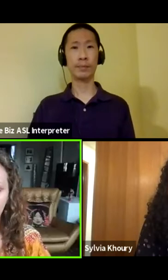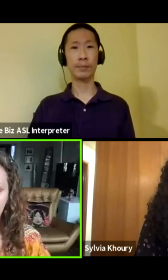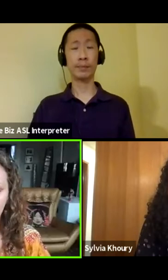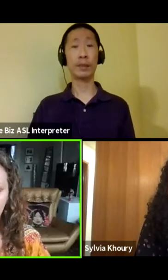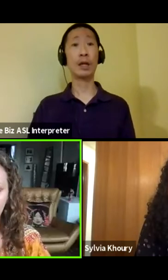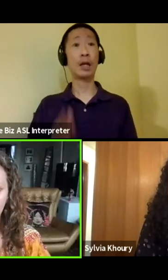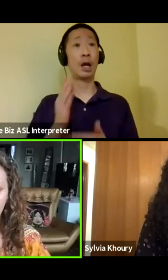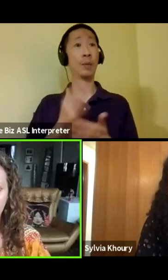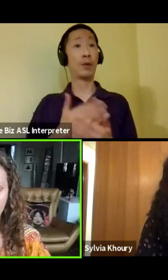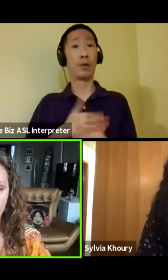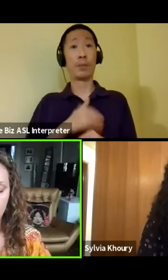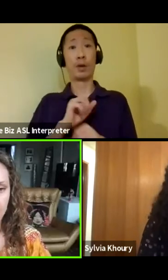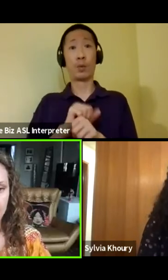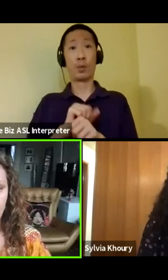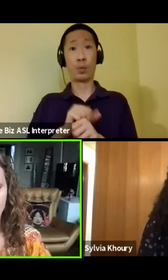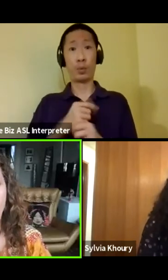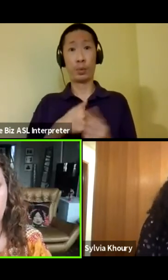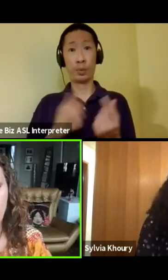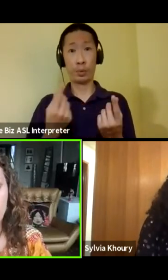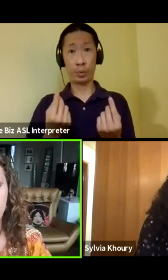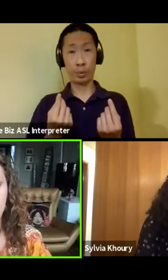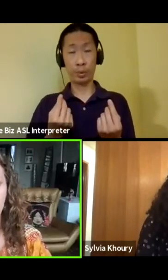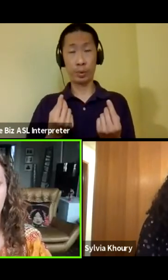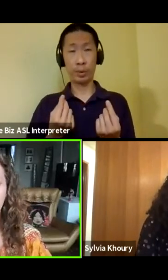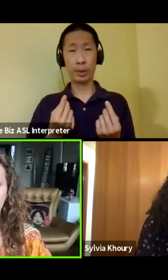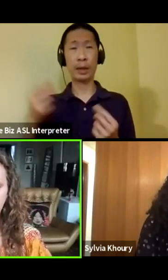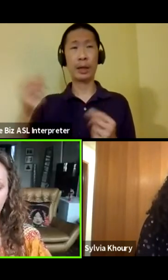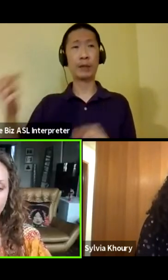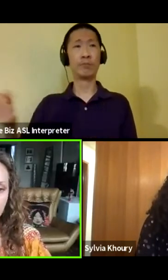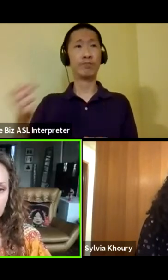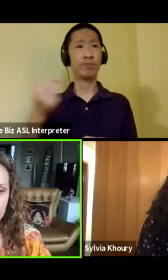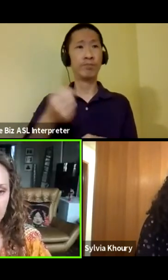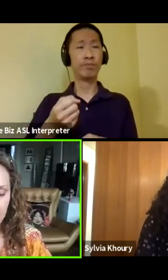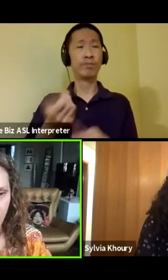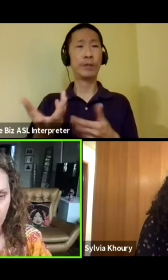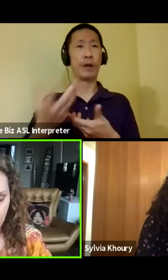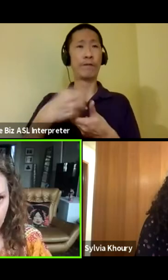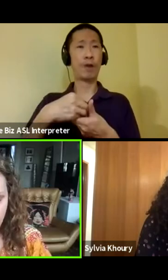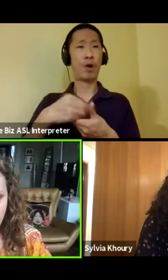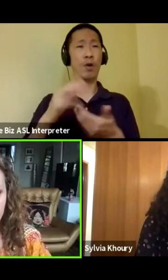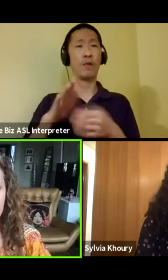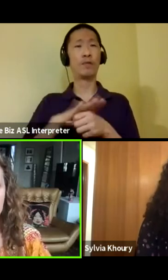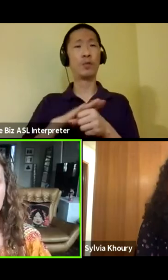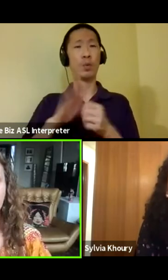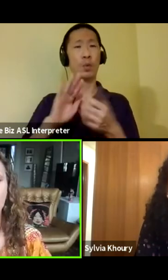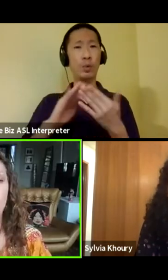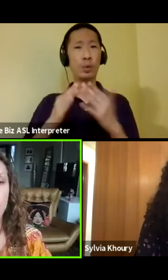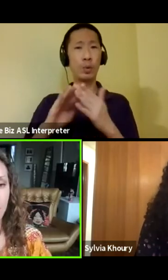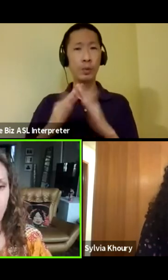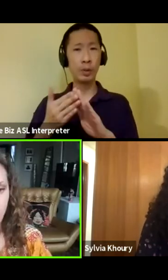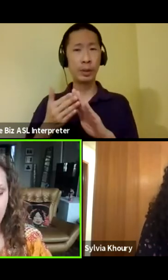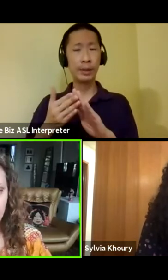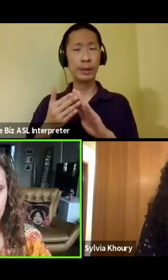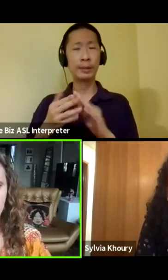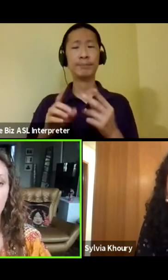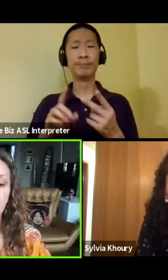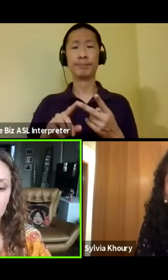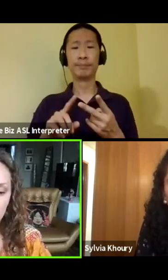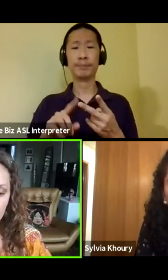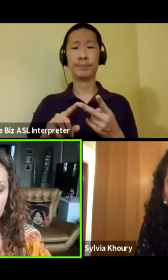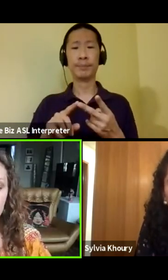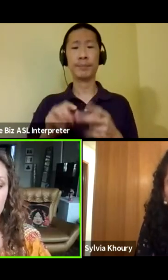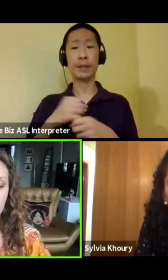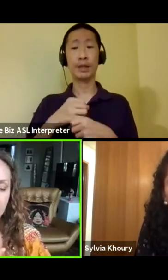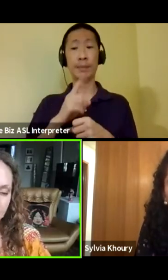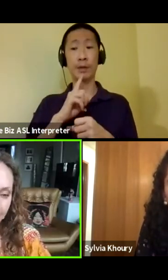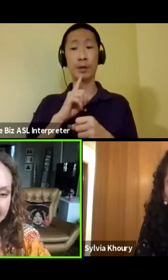my work is to bring in the local community, as well as, you know, making sure that whatever is in the